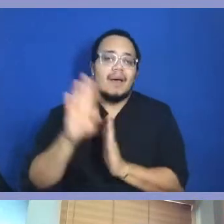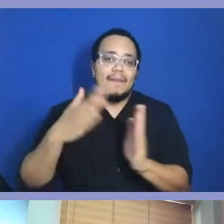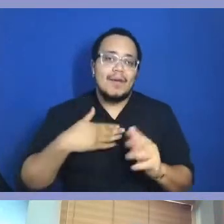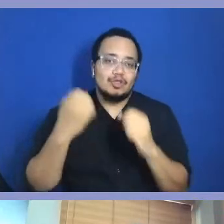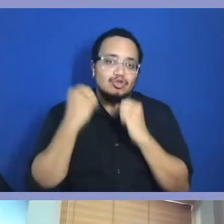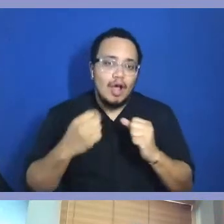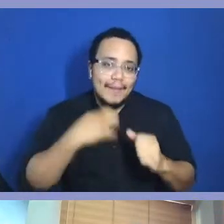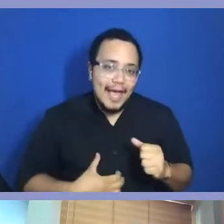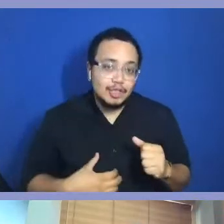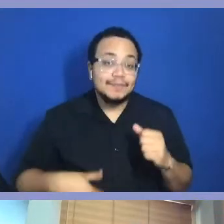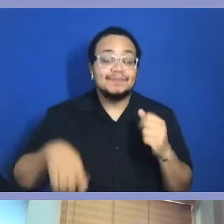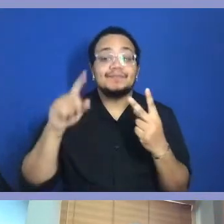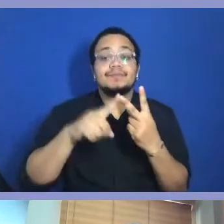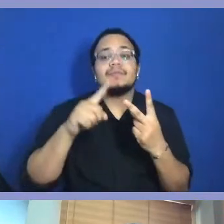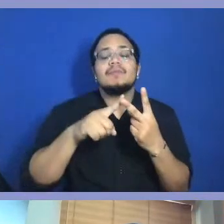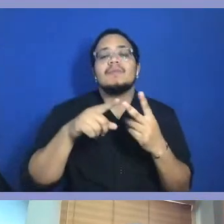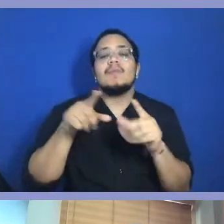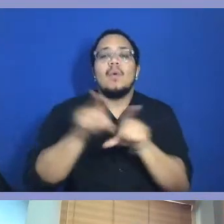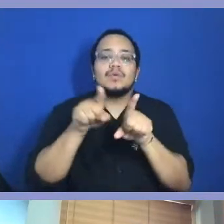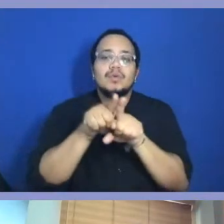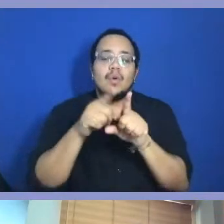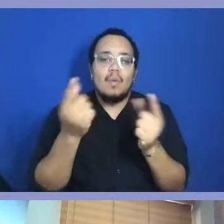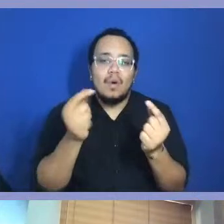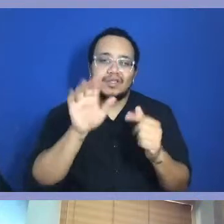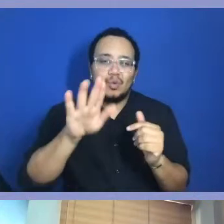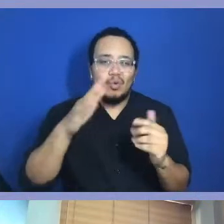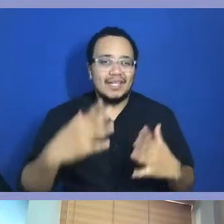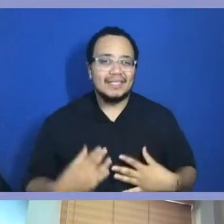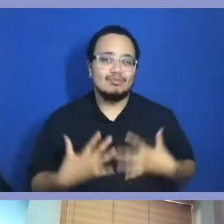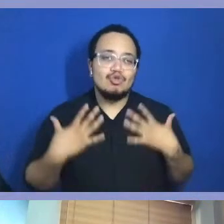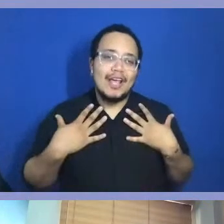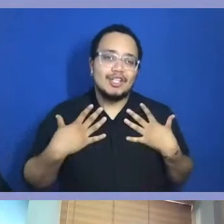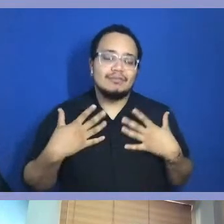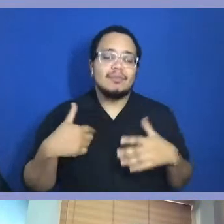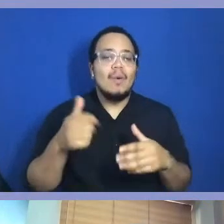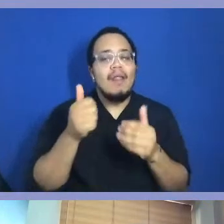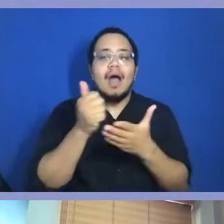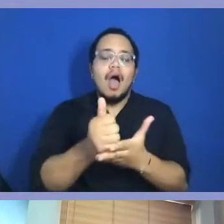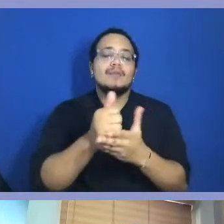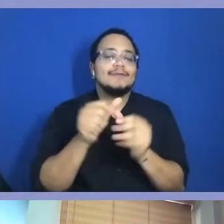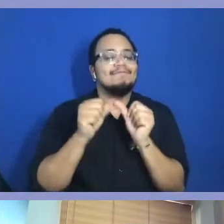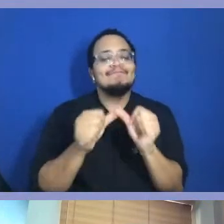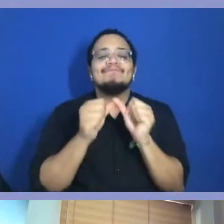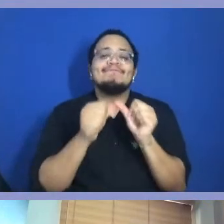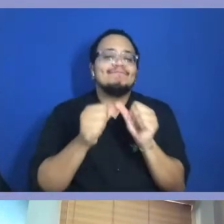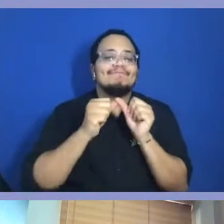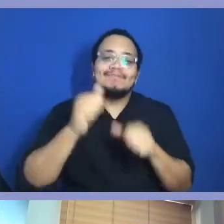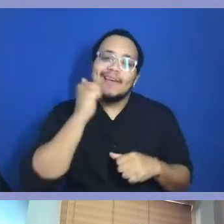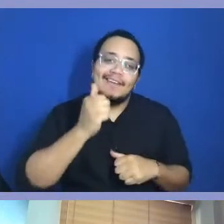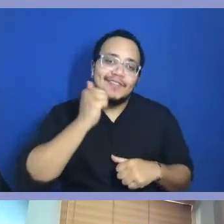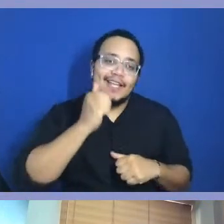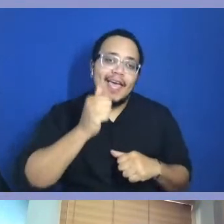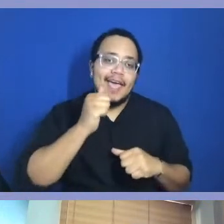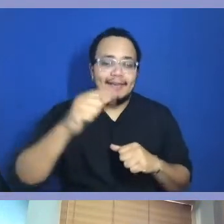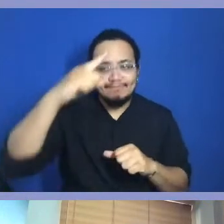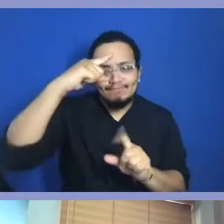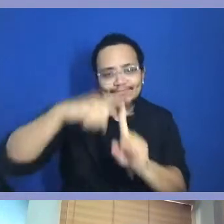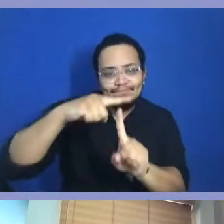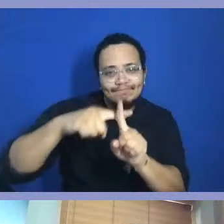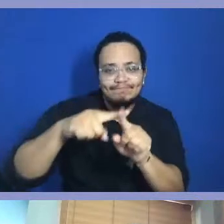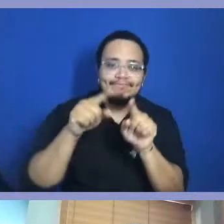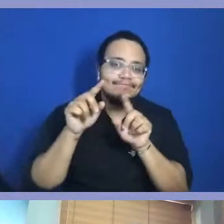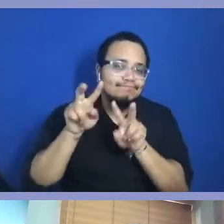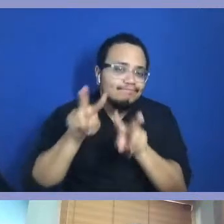you know, continuing to be inspired is another thing that keeps you, that keeps you going. It keeps an artist, you know, pushing forward, you know,